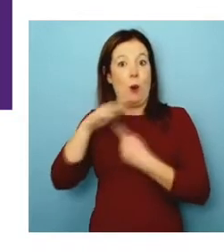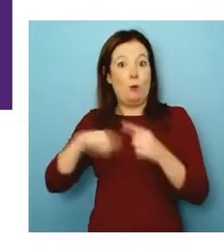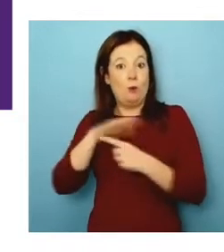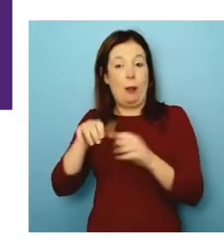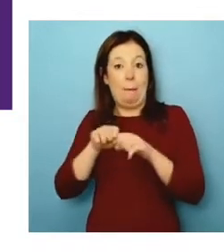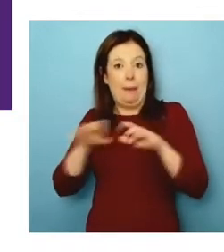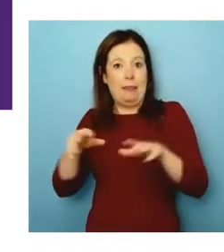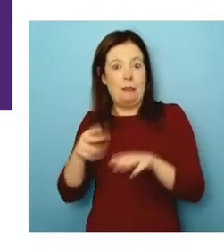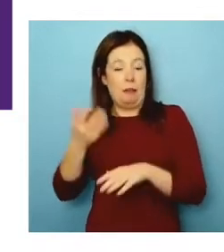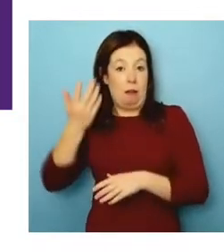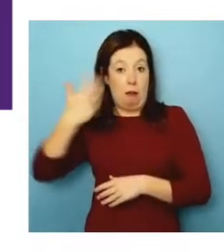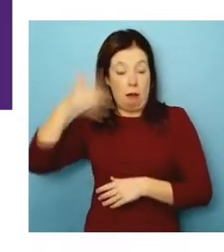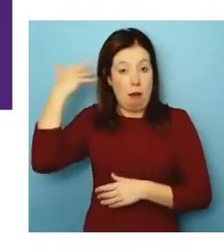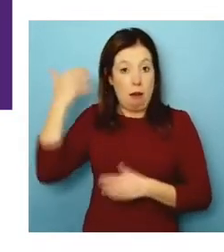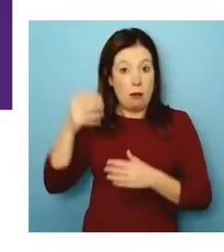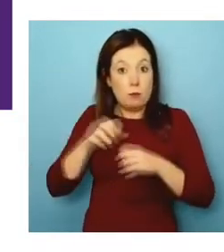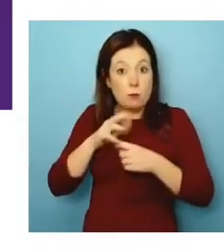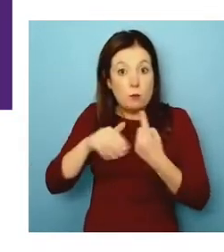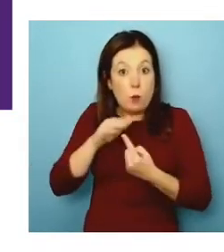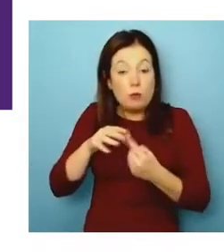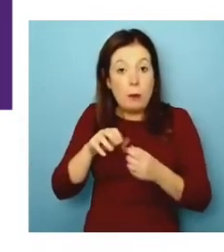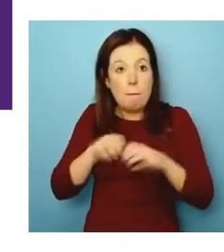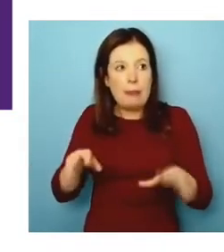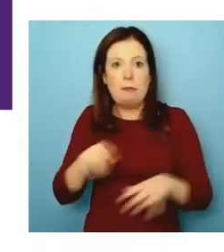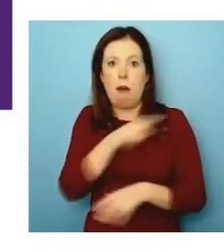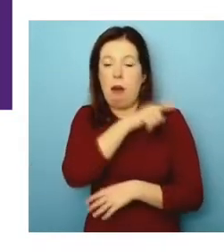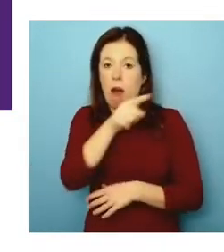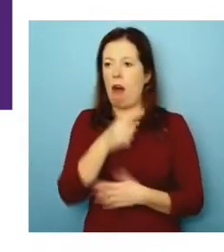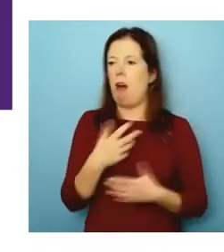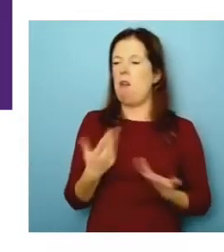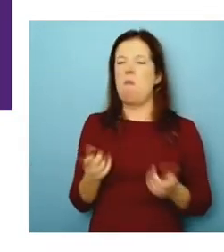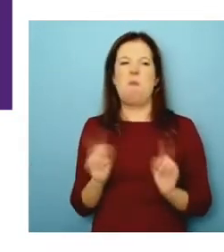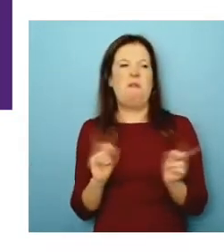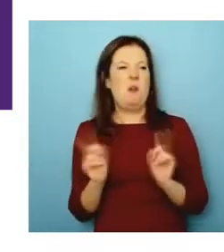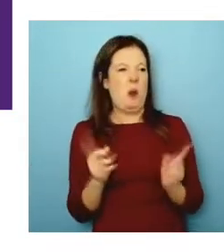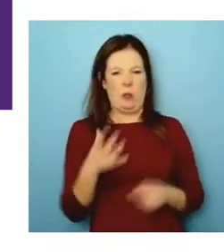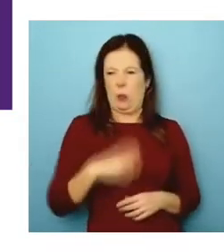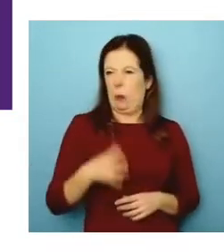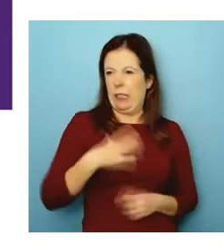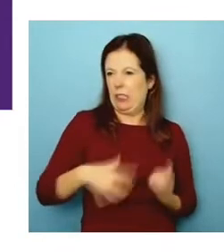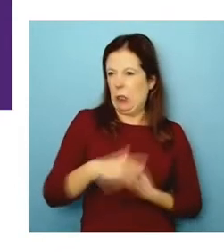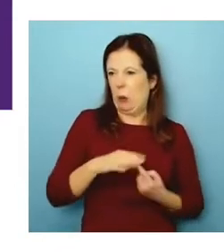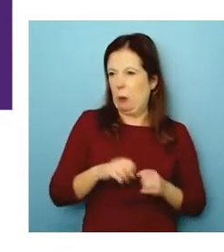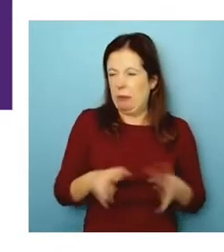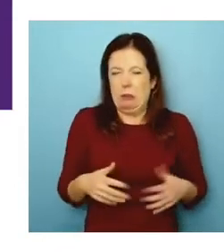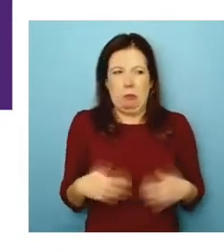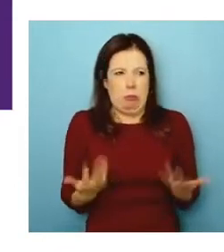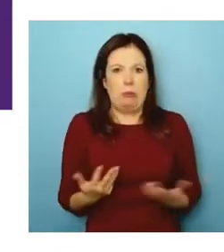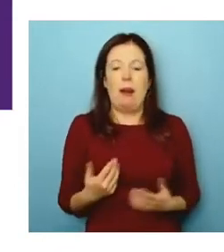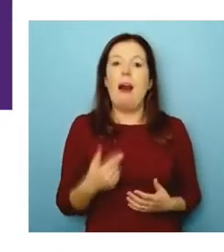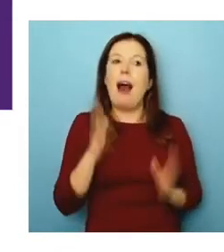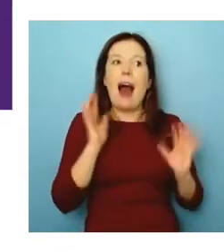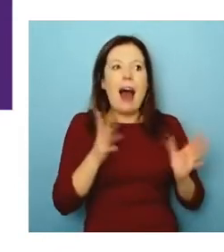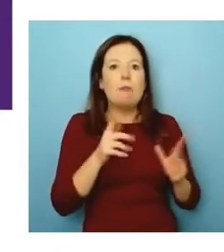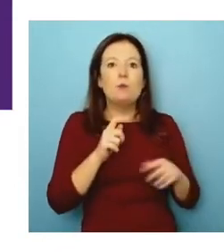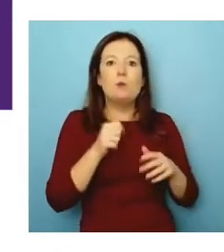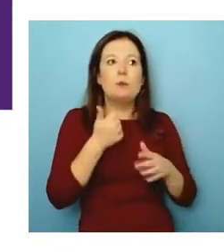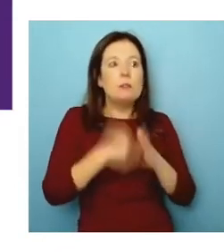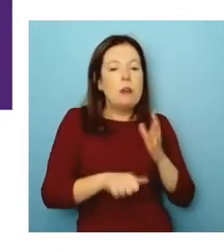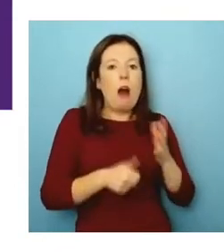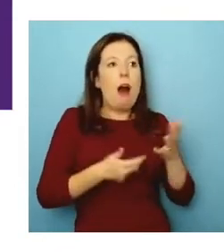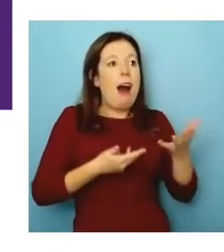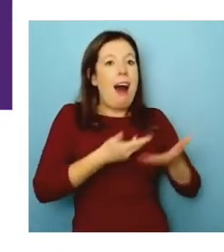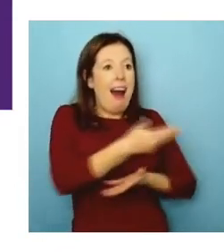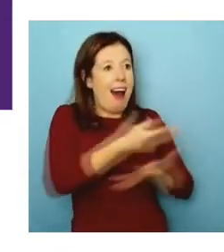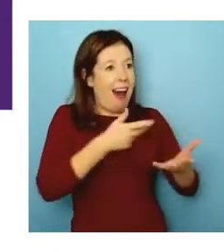not, many years ago, social media was kind of, I don't understand what we need to do with this, right? So you have to convert it into a language they understand. So that goes a little bit where I